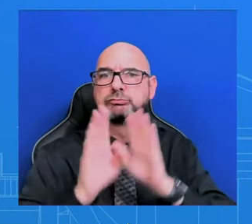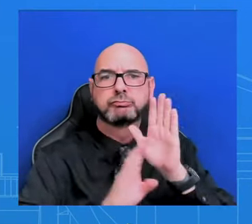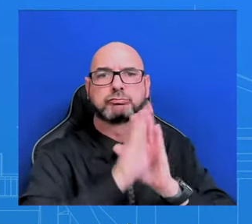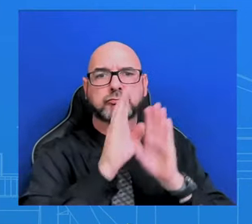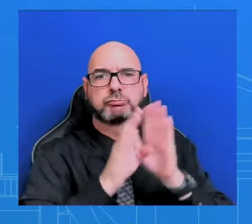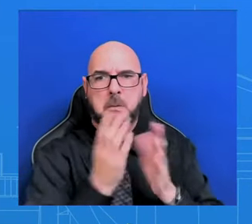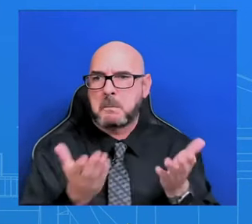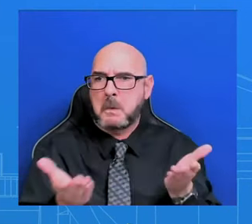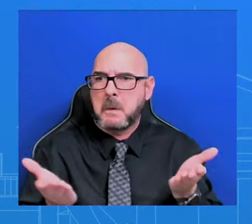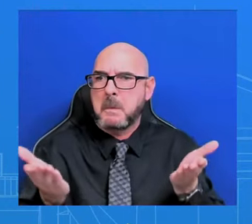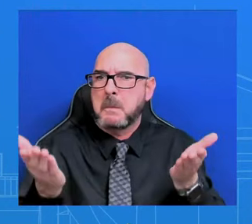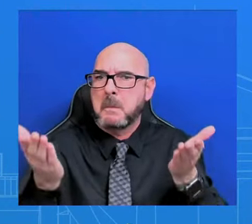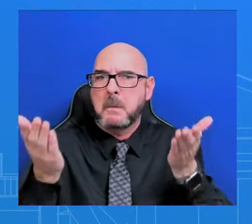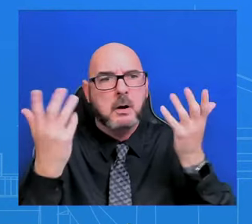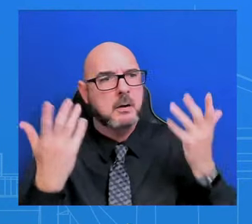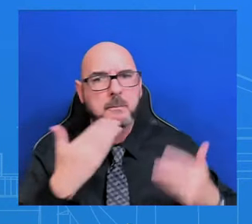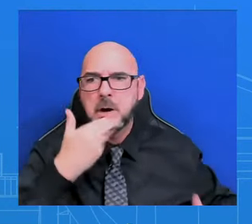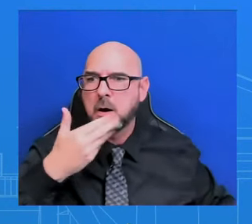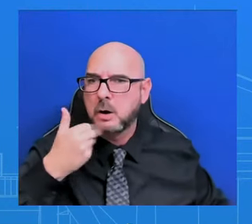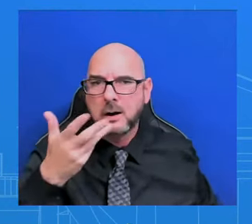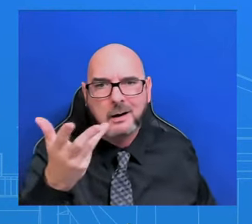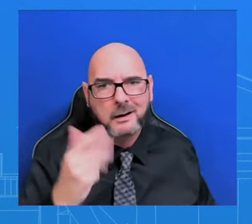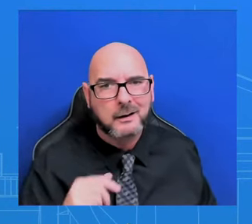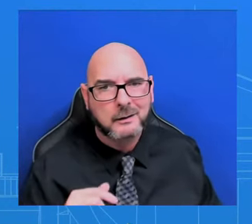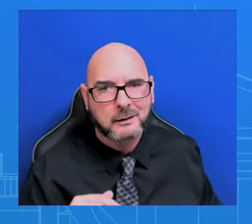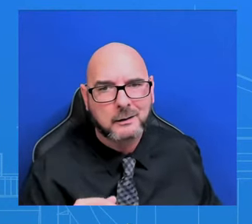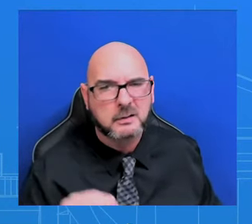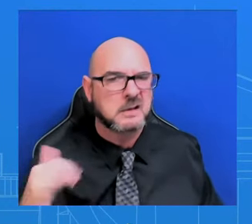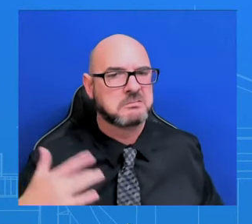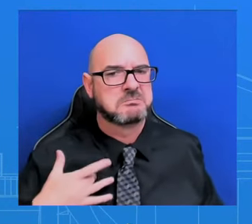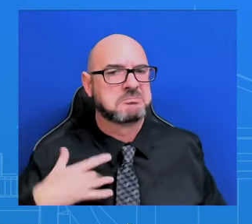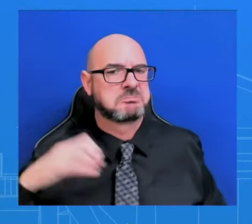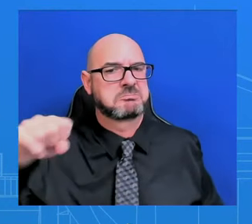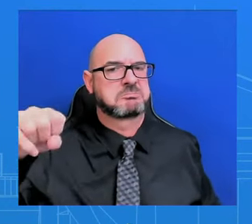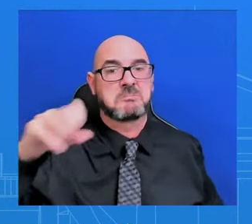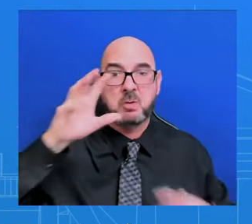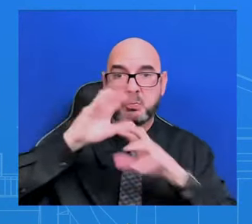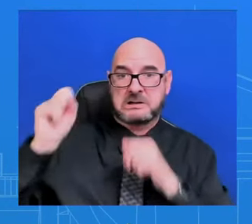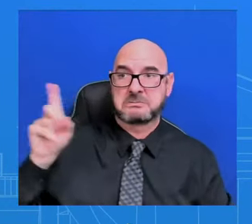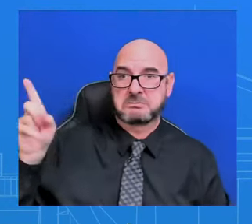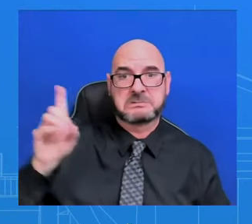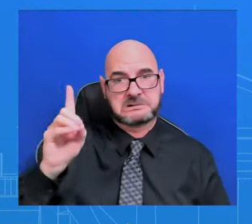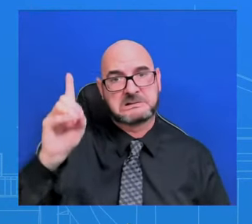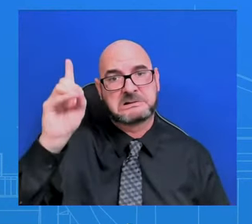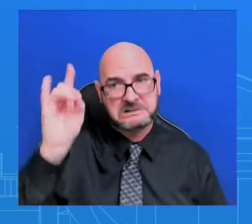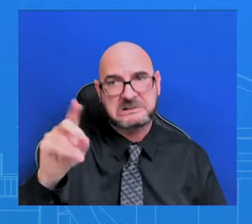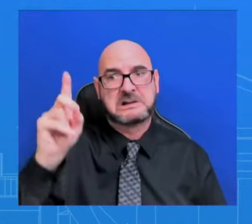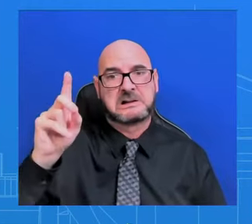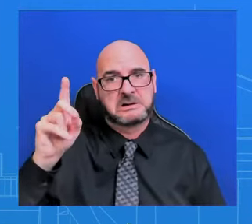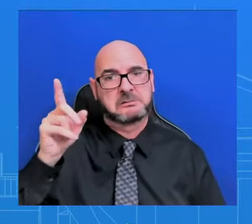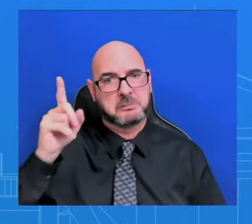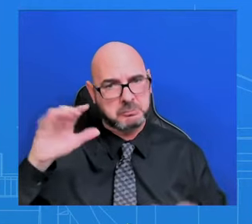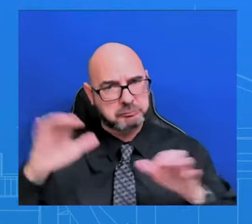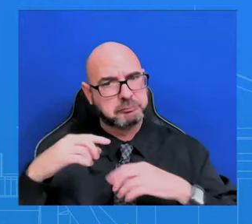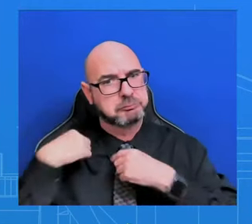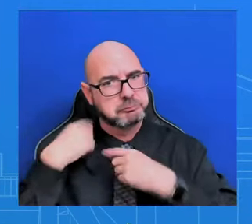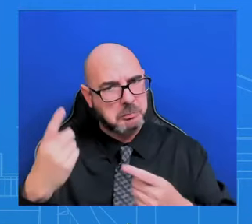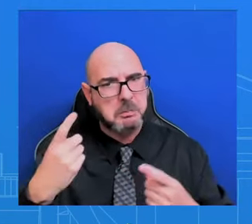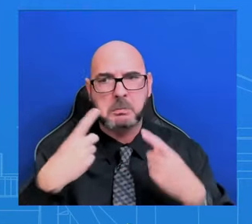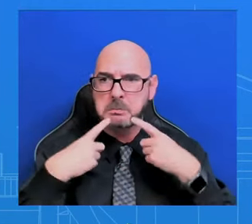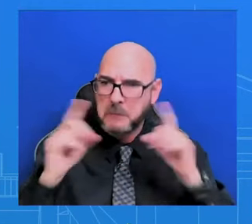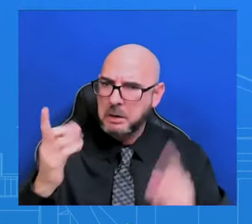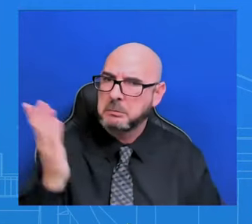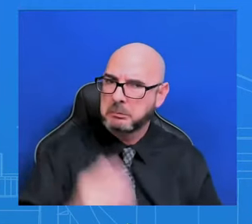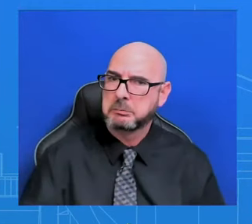believe that what the President has done is working. Now we have more work to do in lowering costs, and we'll continue to do that.